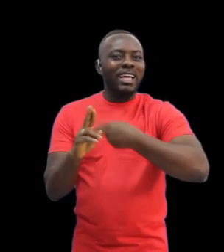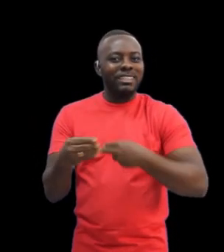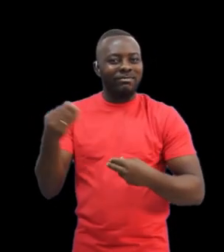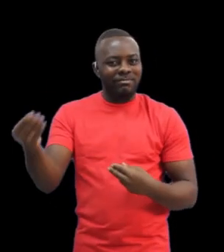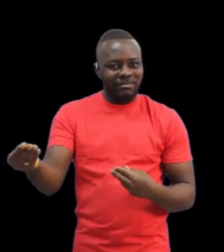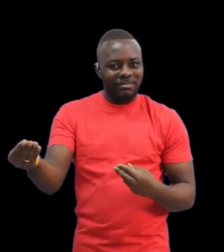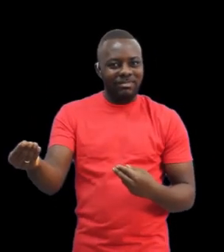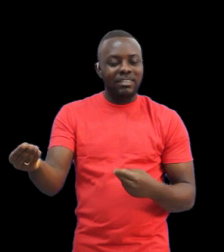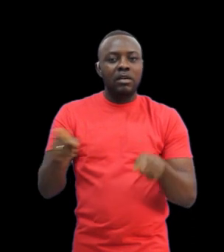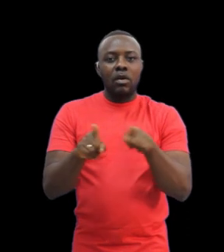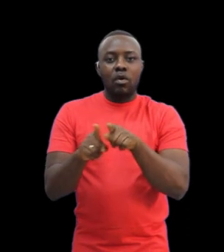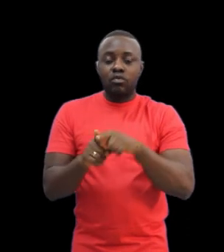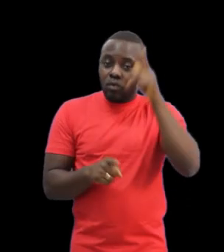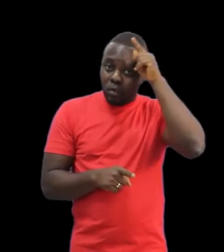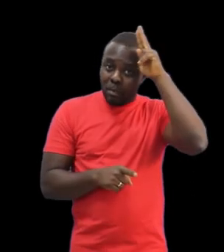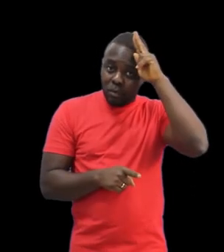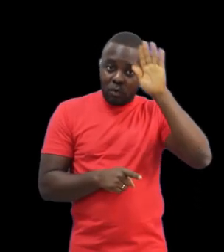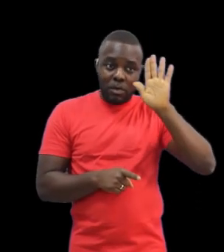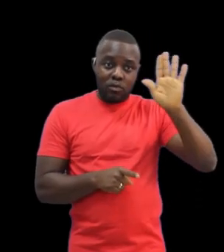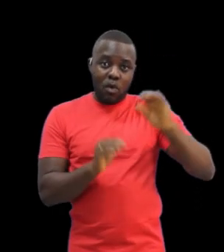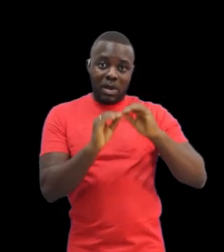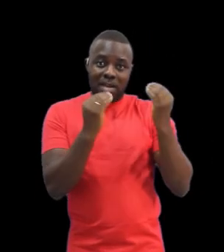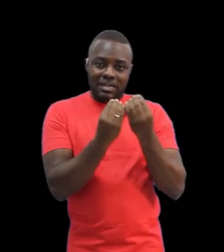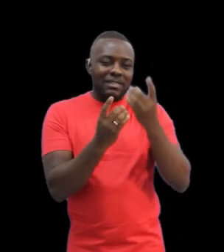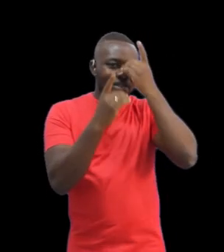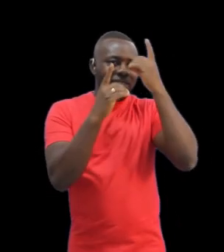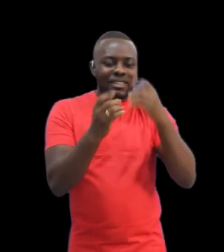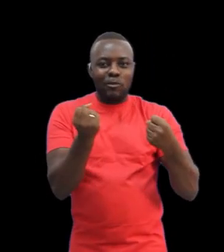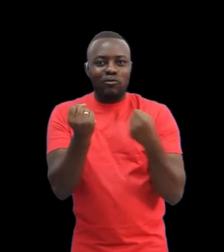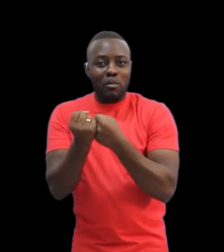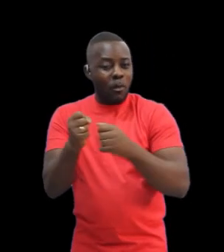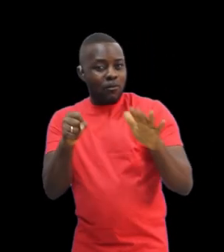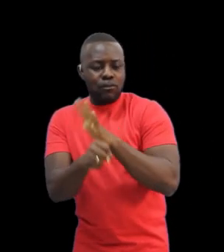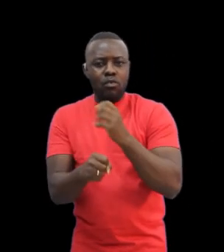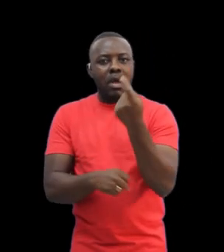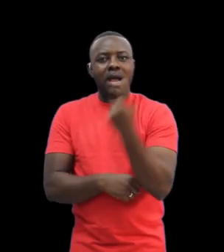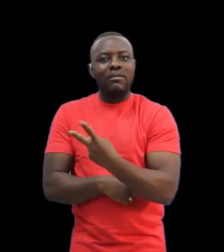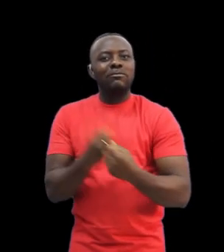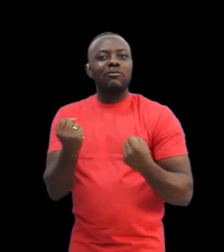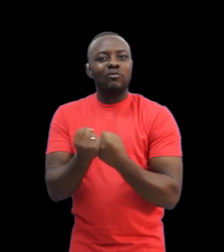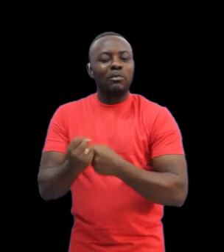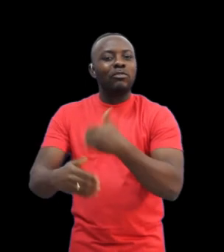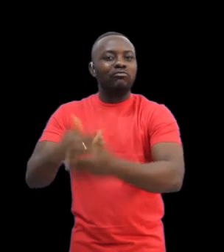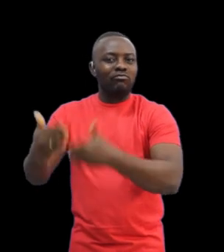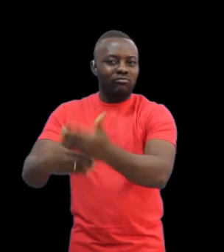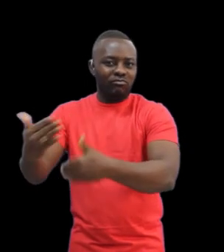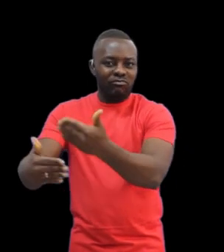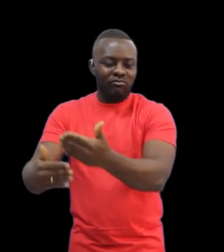At the same time, the Kwame Nkrumah Trust agreed to partially fund an expansion of Ghana Mission Schools for the Deaf.